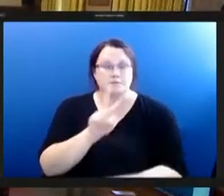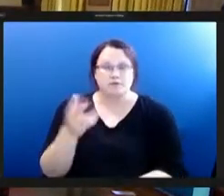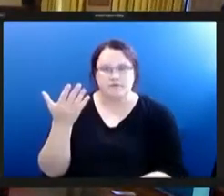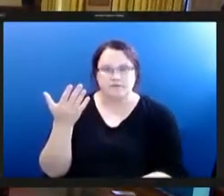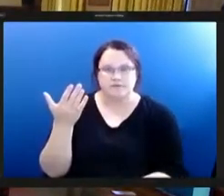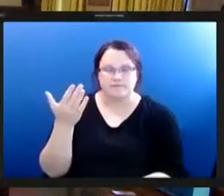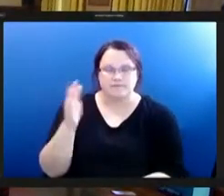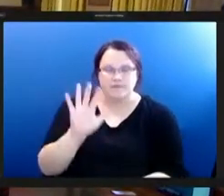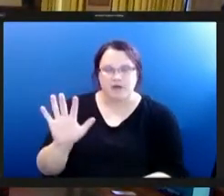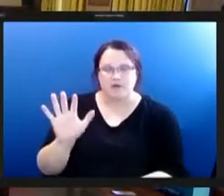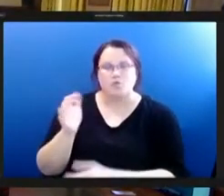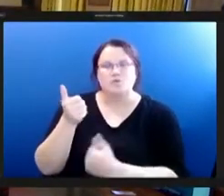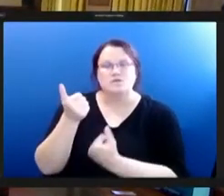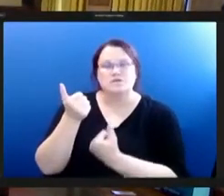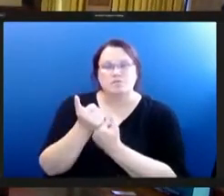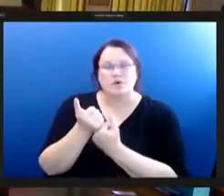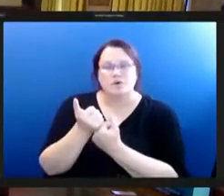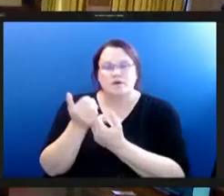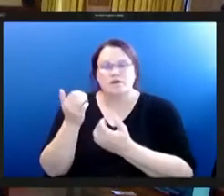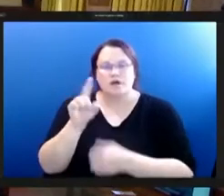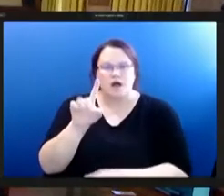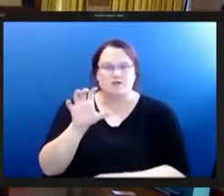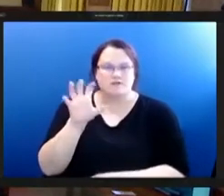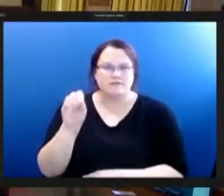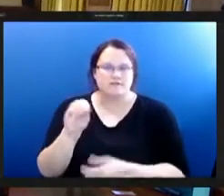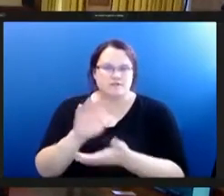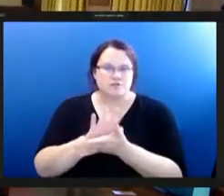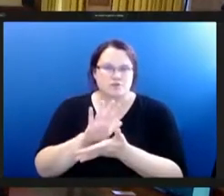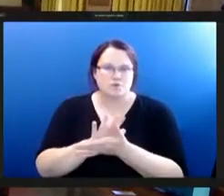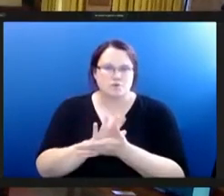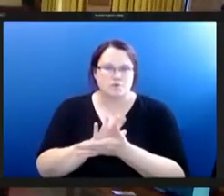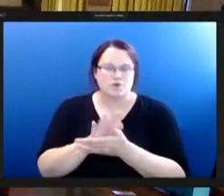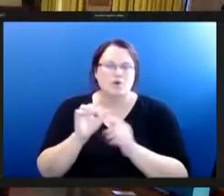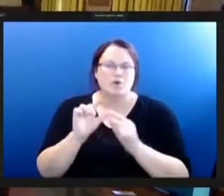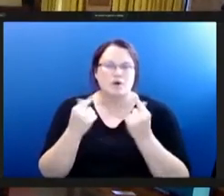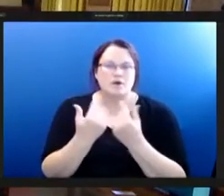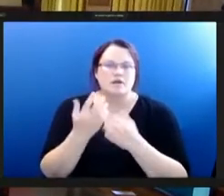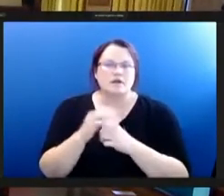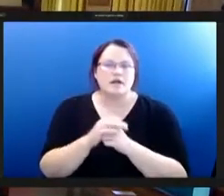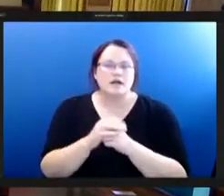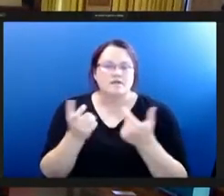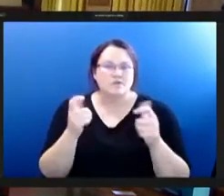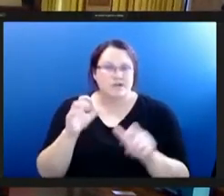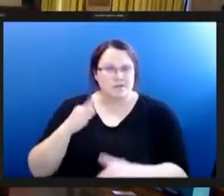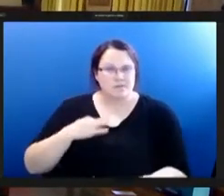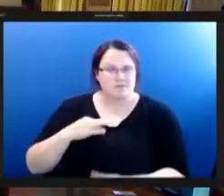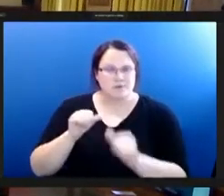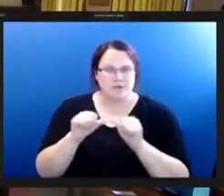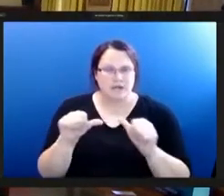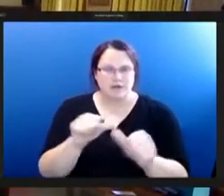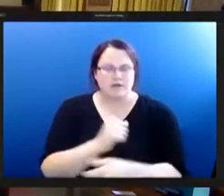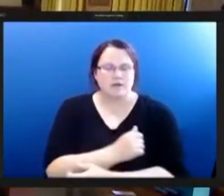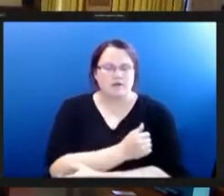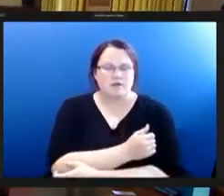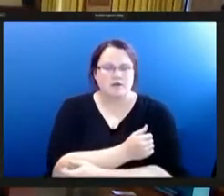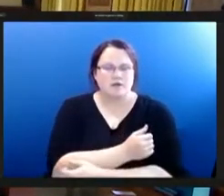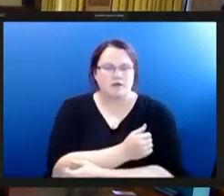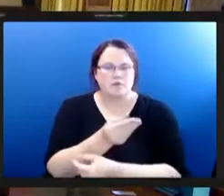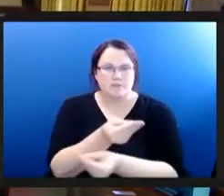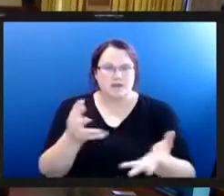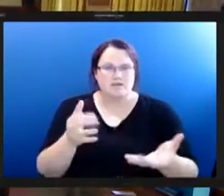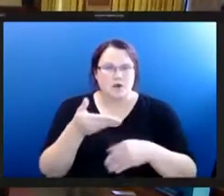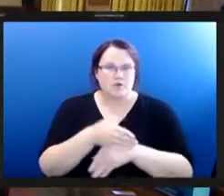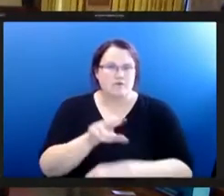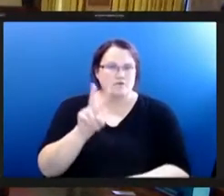community gardens 50 school gardens operate four urban farms in the greater pittsburgh area where we distribute over 28